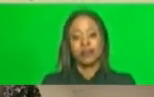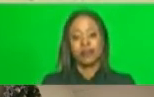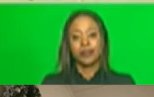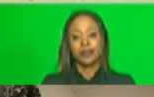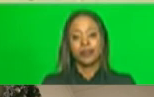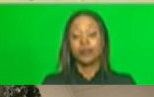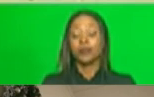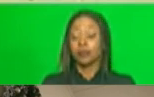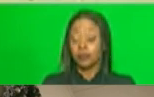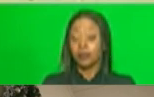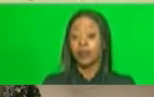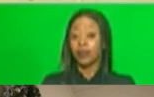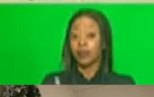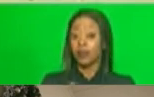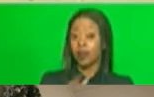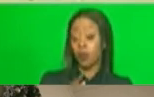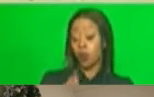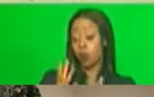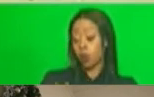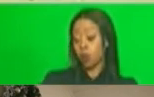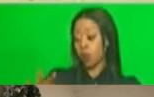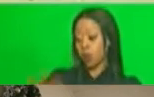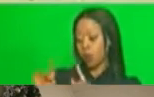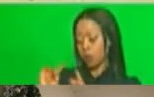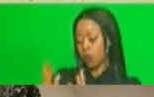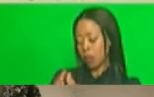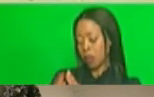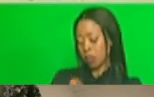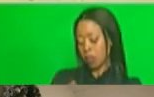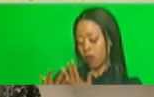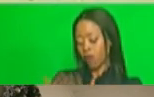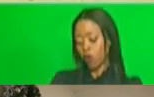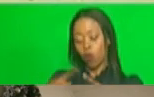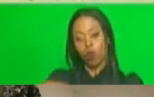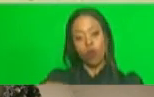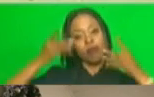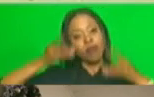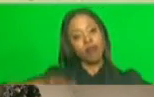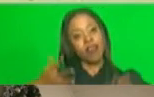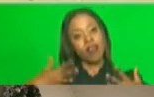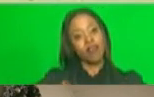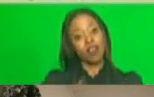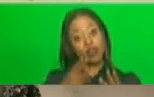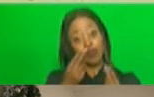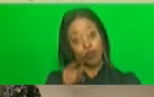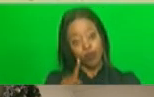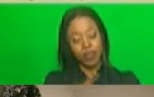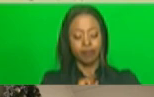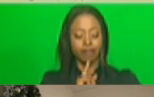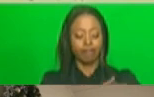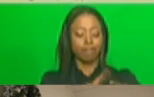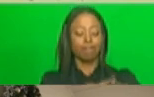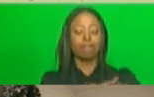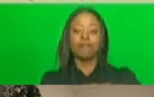Following the special meeting of cabinet, we have decided to make the following interventions.